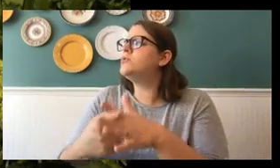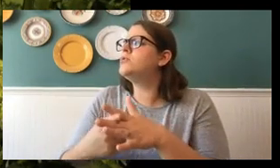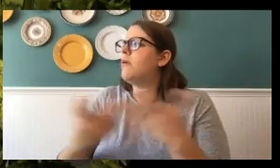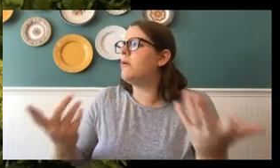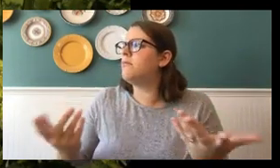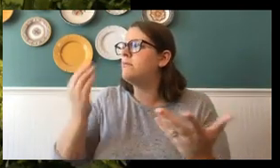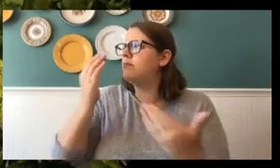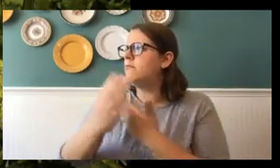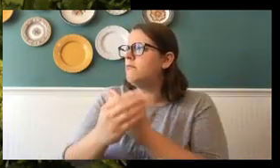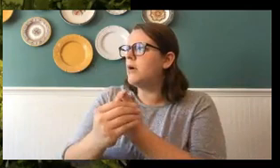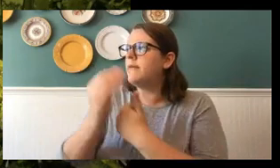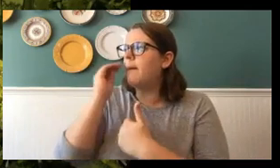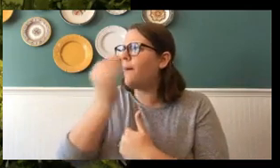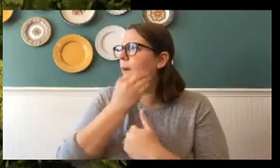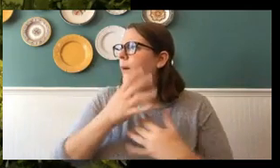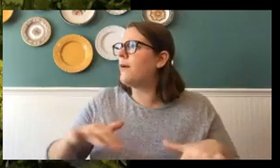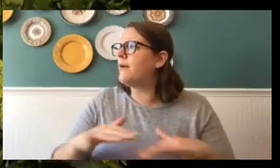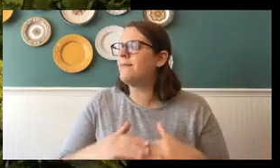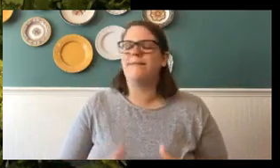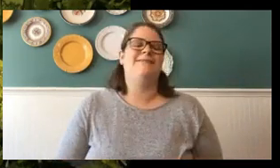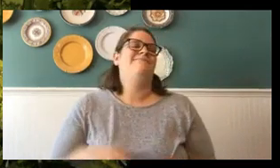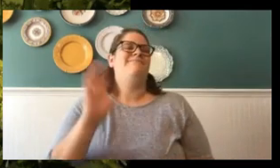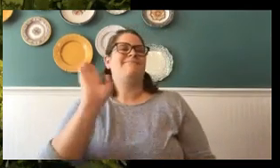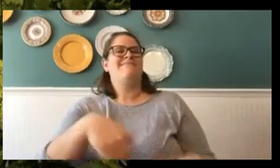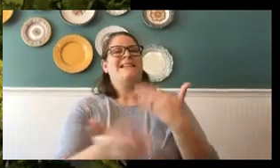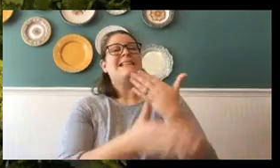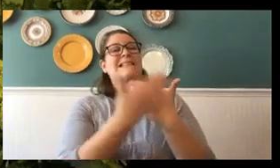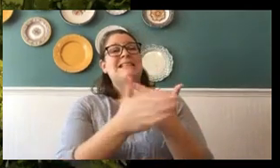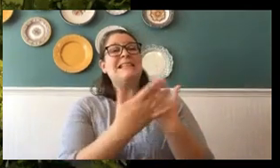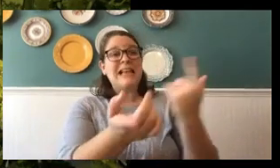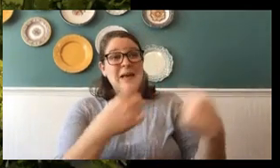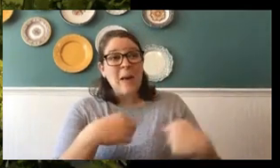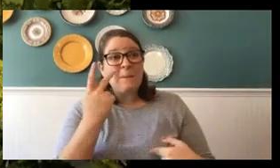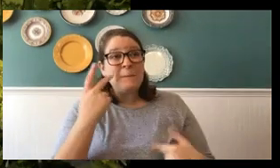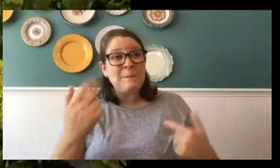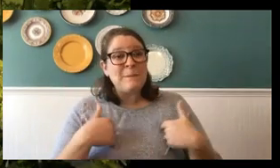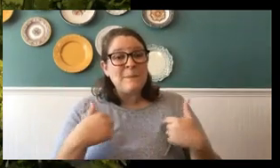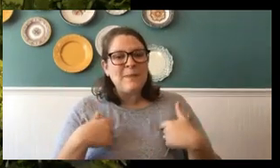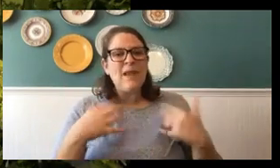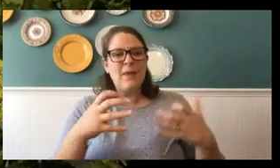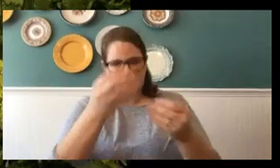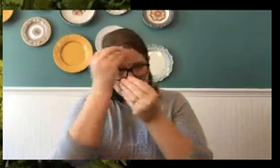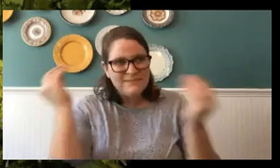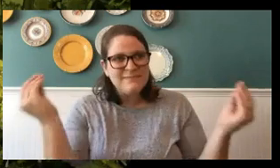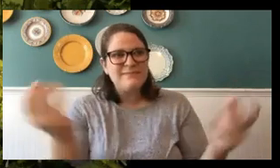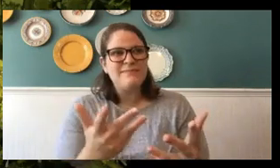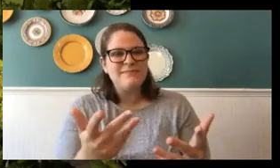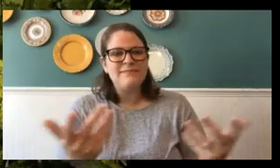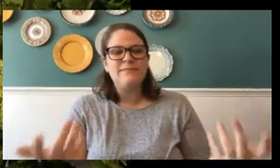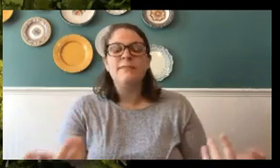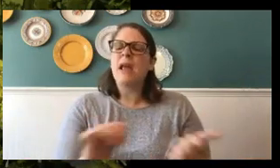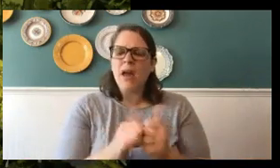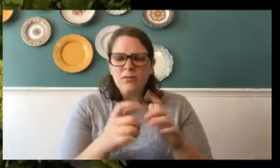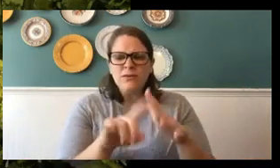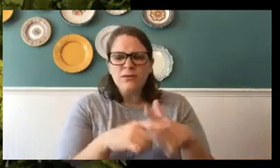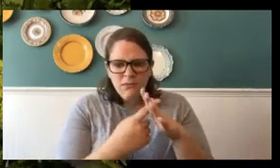Karen, that is so easy. Come see me. I will give you all the information. But how does a butterfly garden start? Again, it's